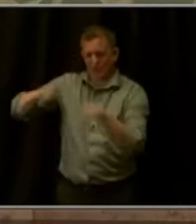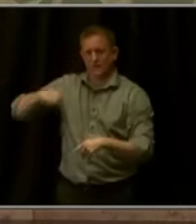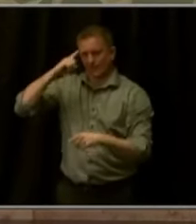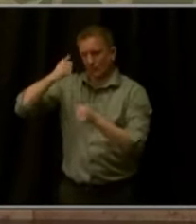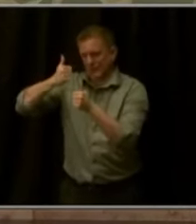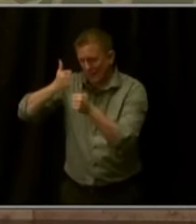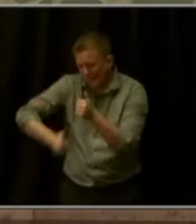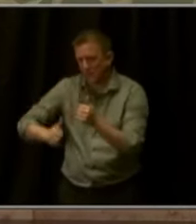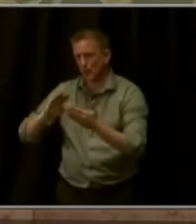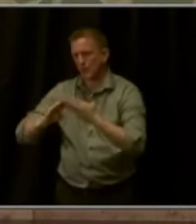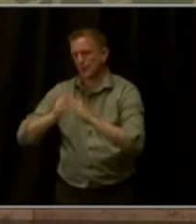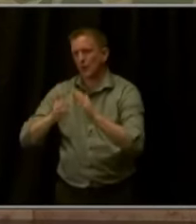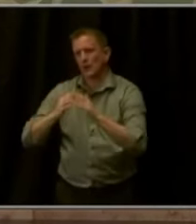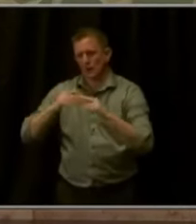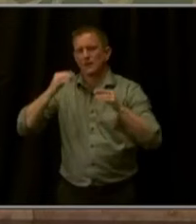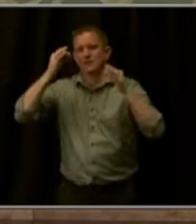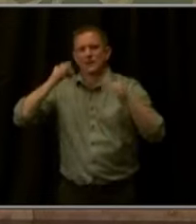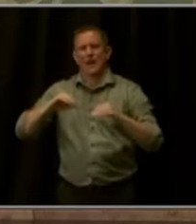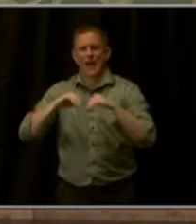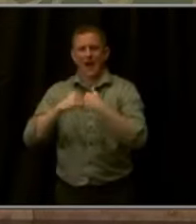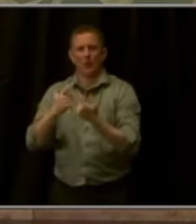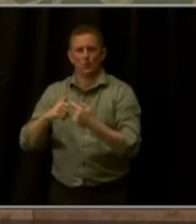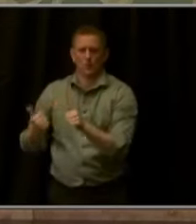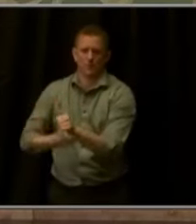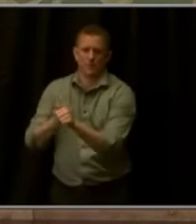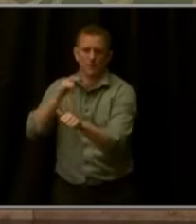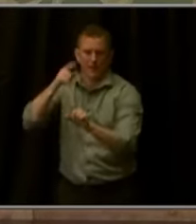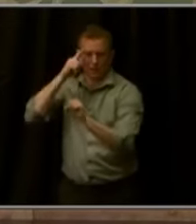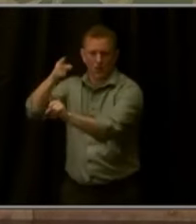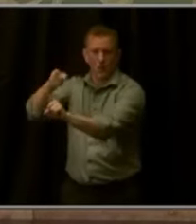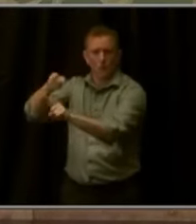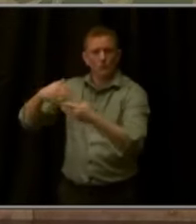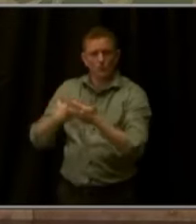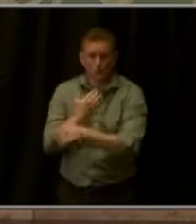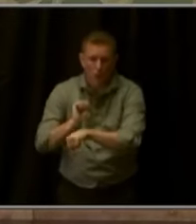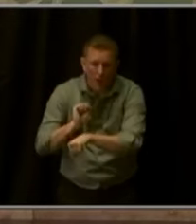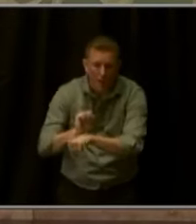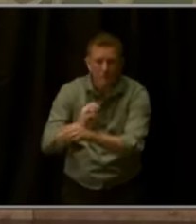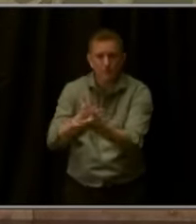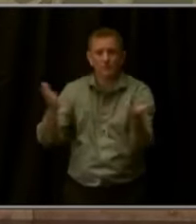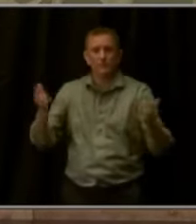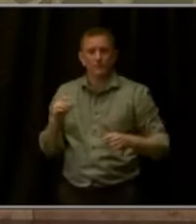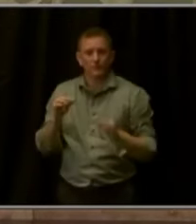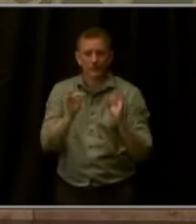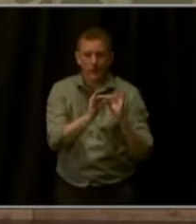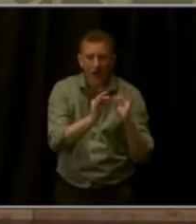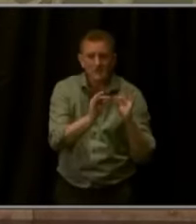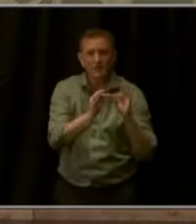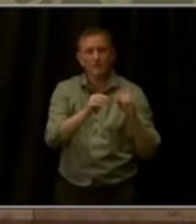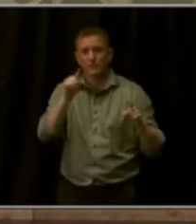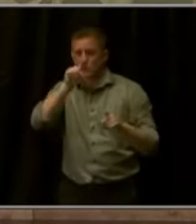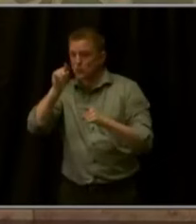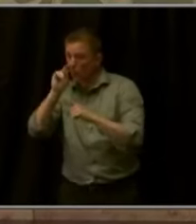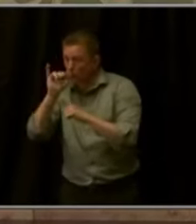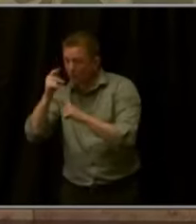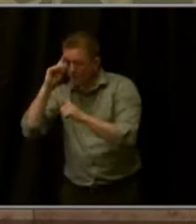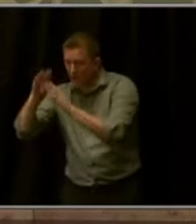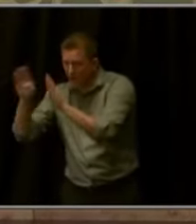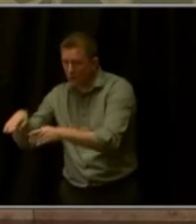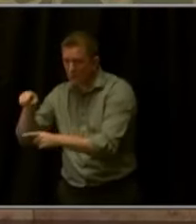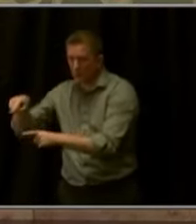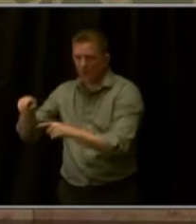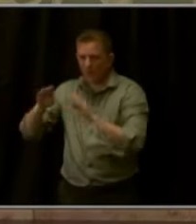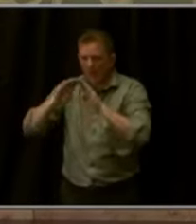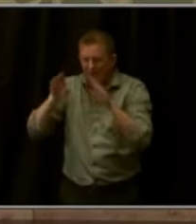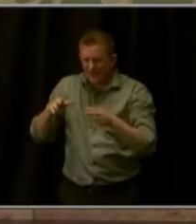These goals should consider jobs and cost and zoning capacity and transit areas and housing density, and of course